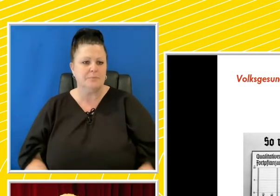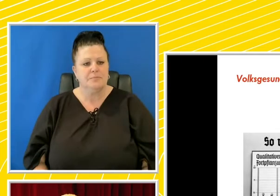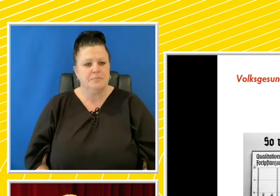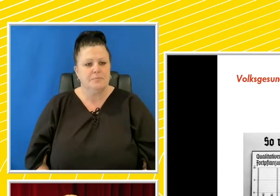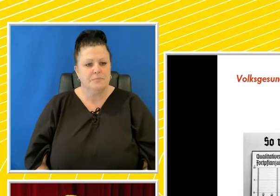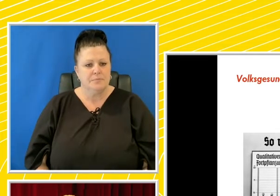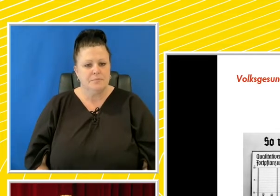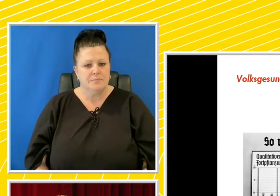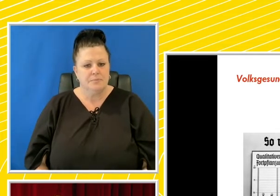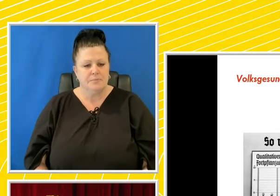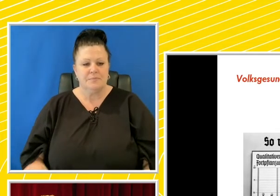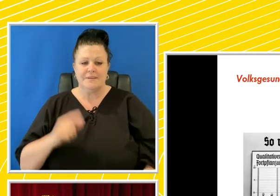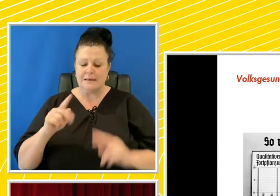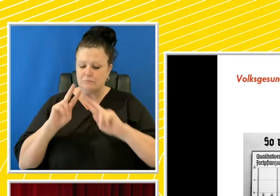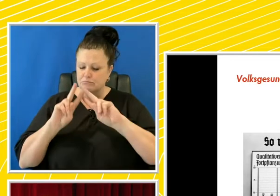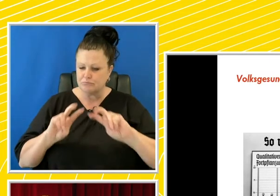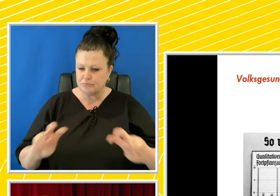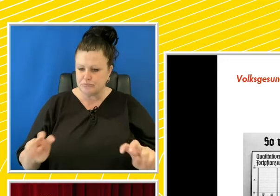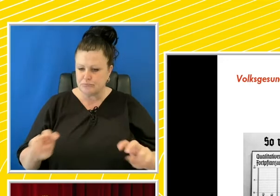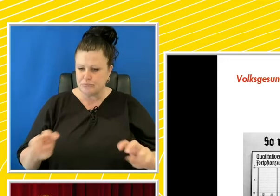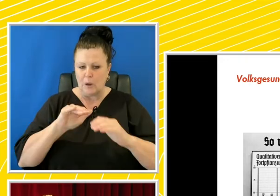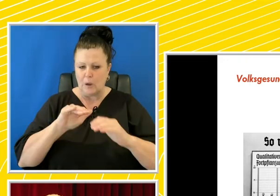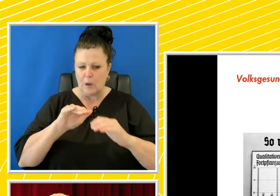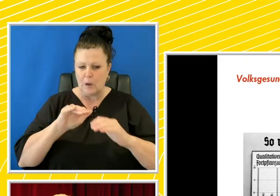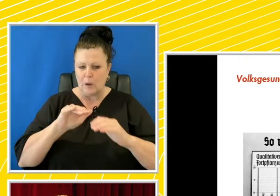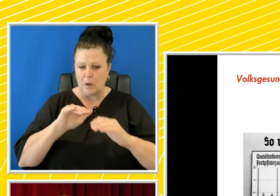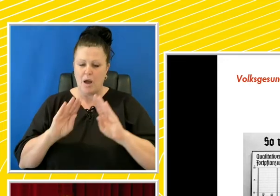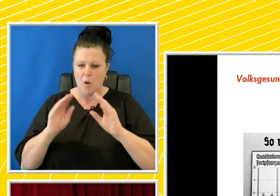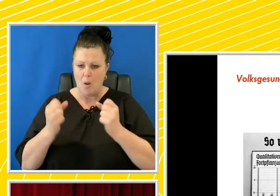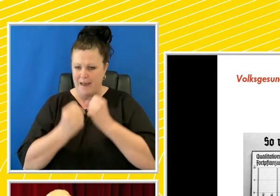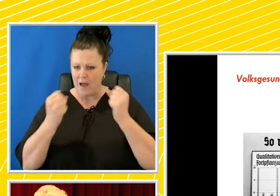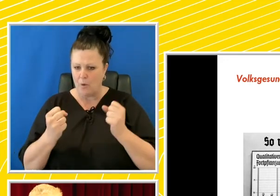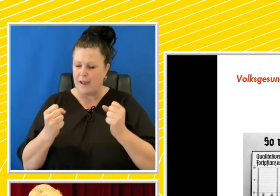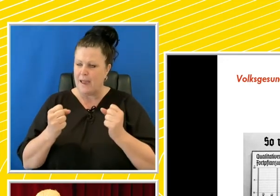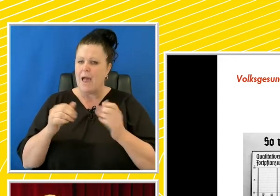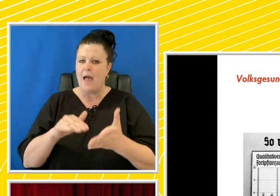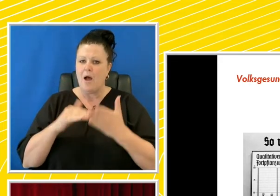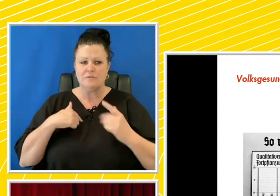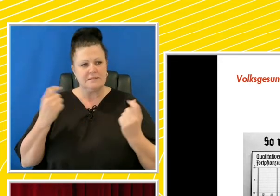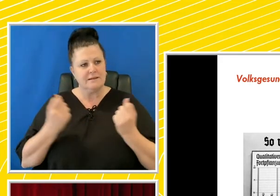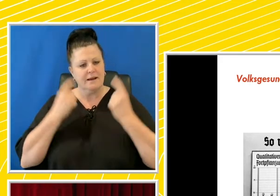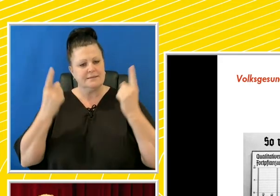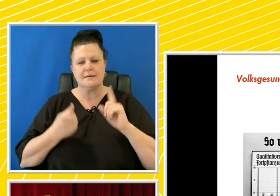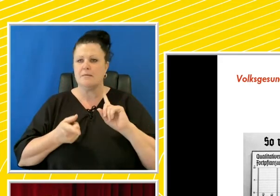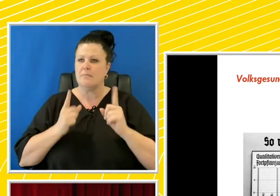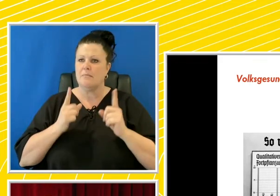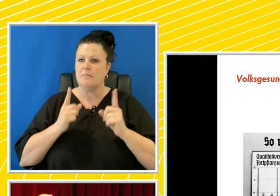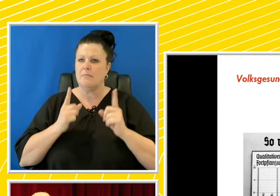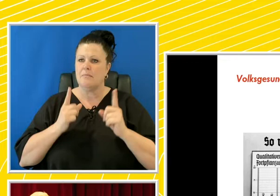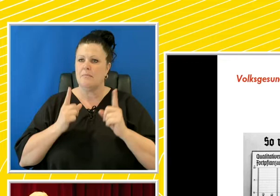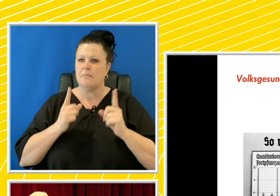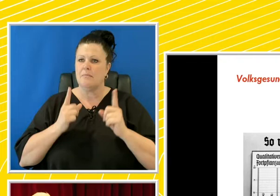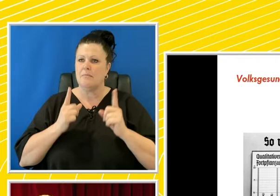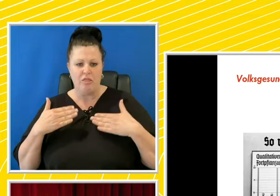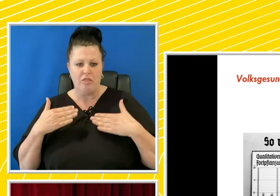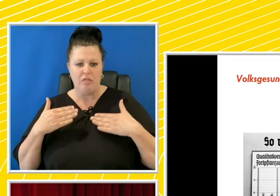The analysis from the perspective of biopower enables us to understand her seemingly enlightened public health practices not out